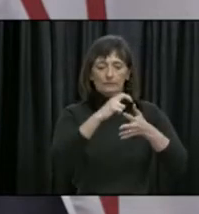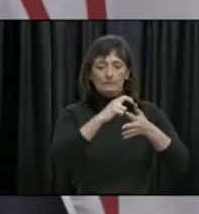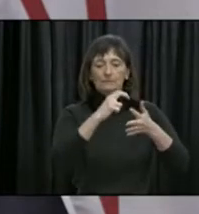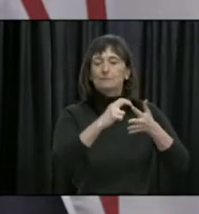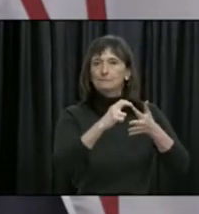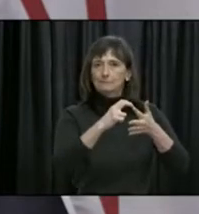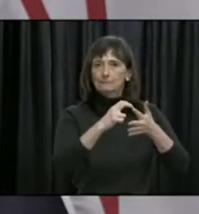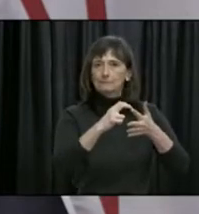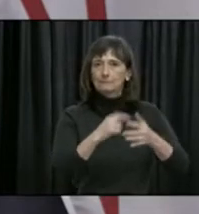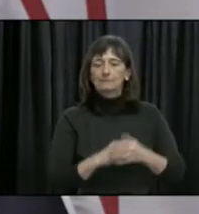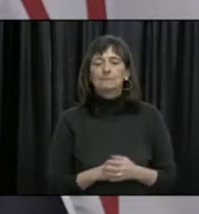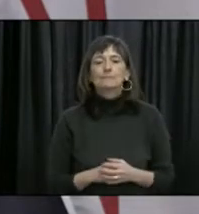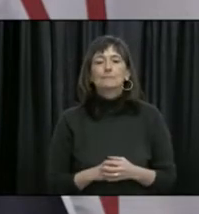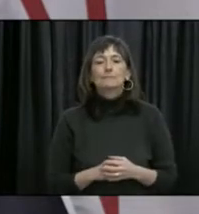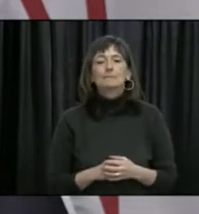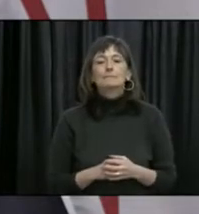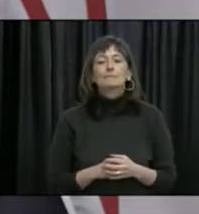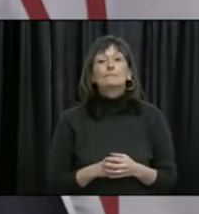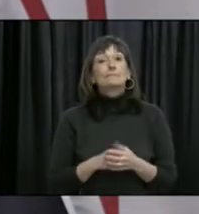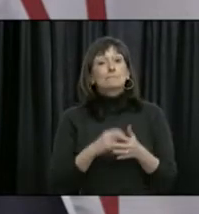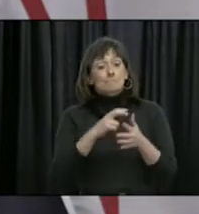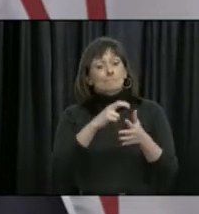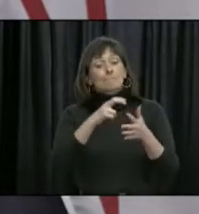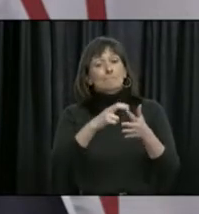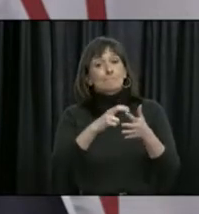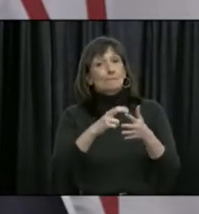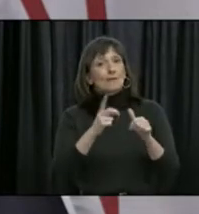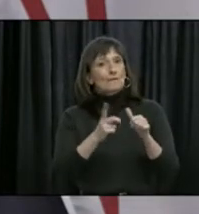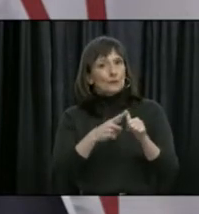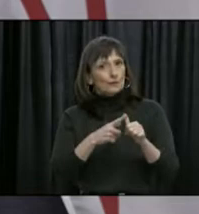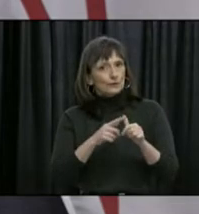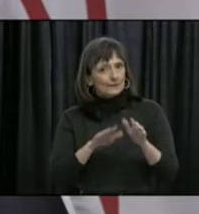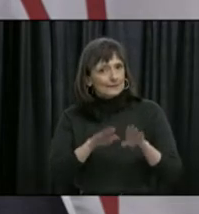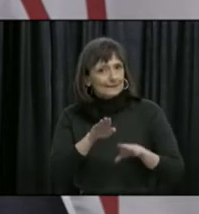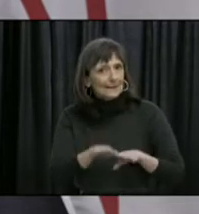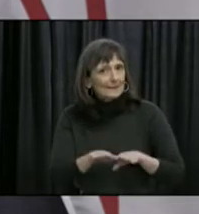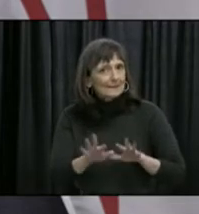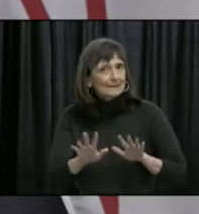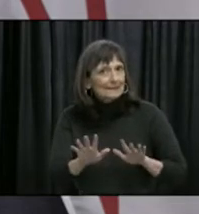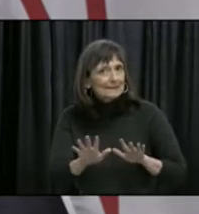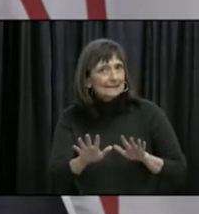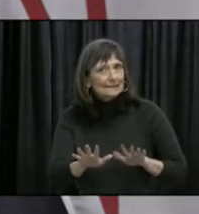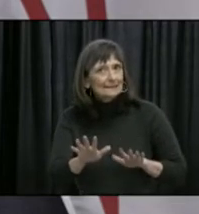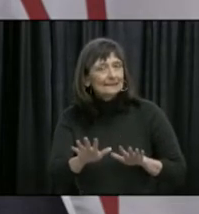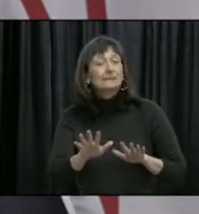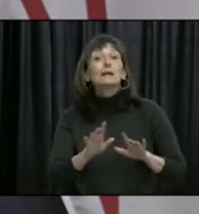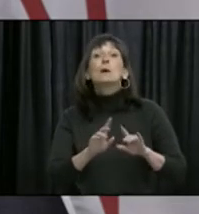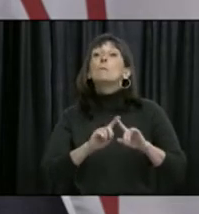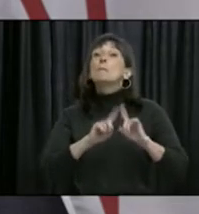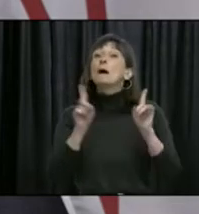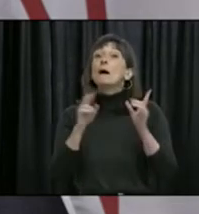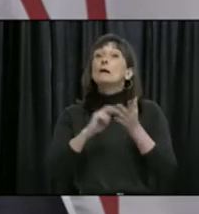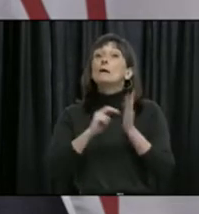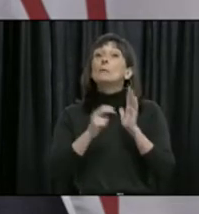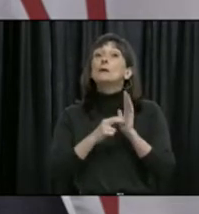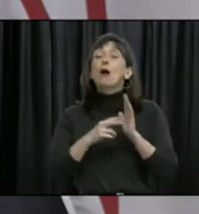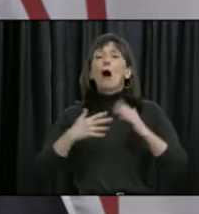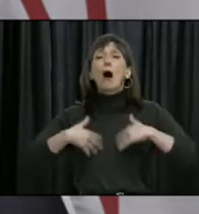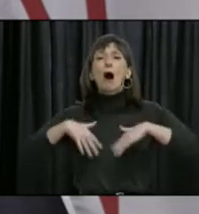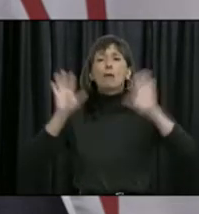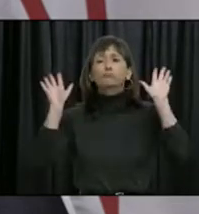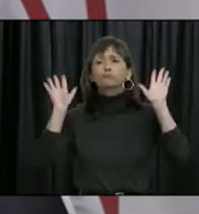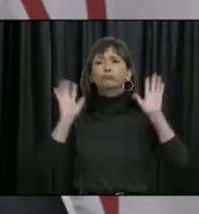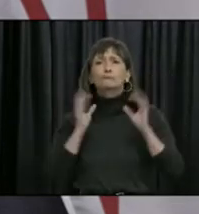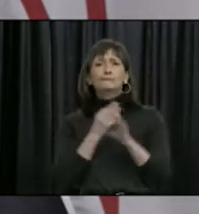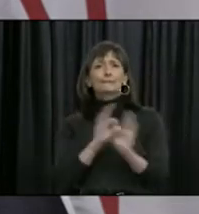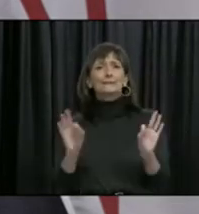While moving to Alert Level 4 is the first phase in our transition process, this does not mean that we are in the clear to do whatever